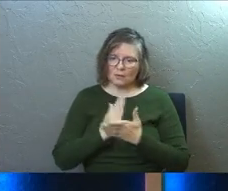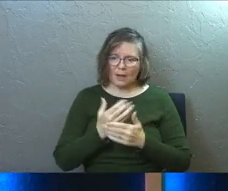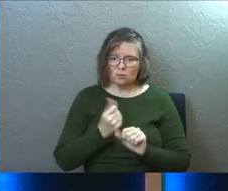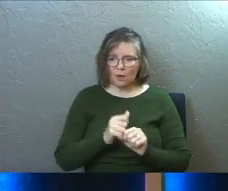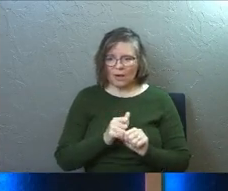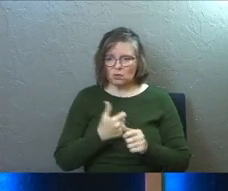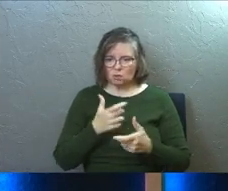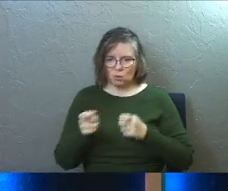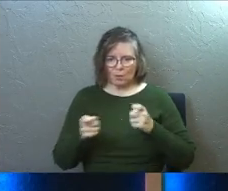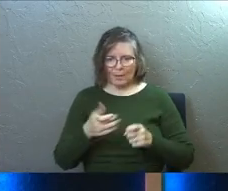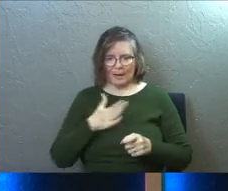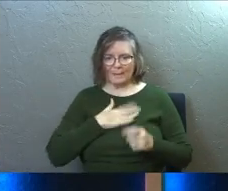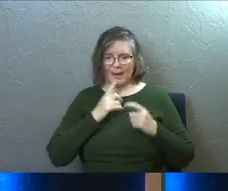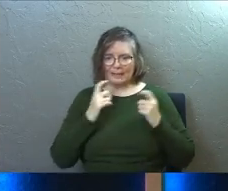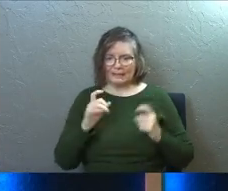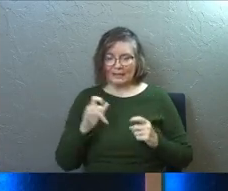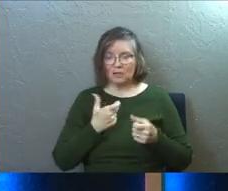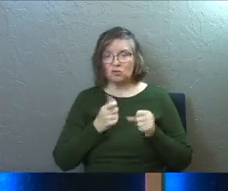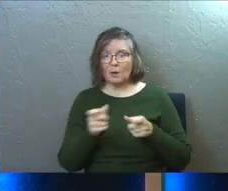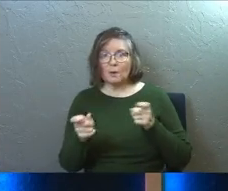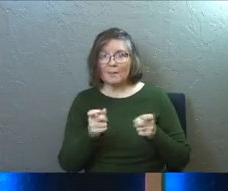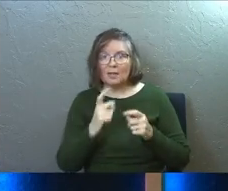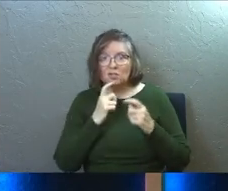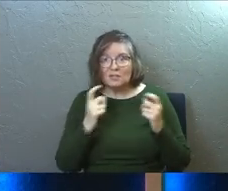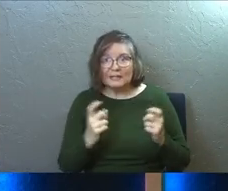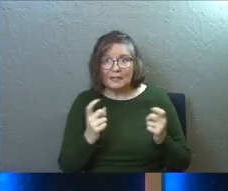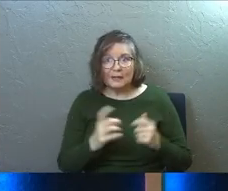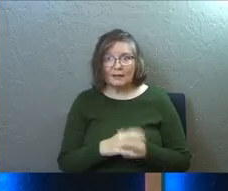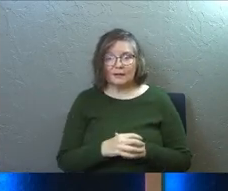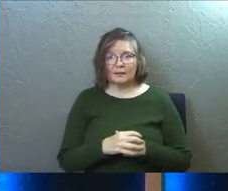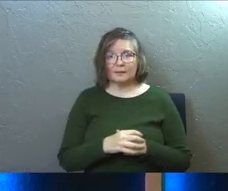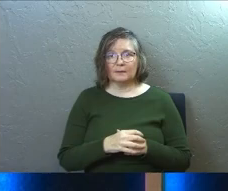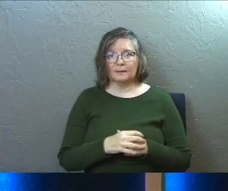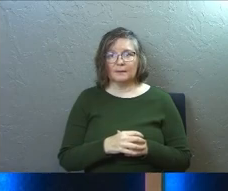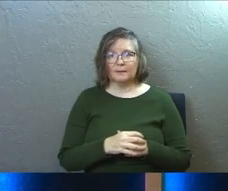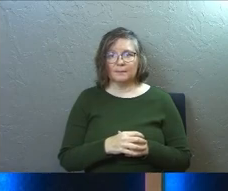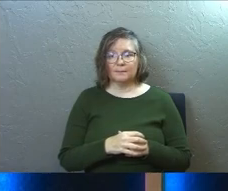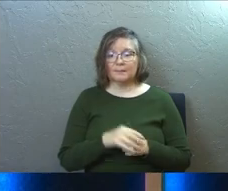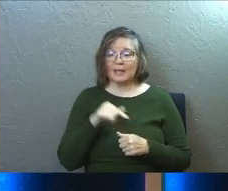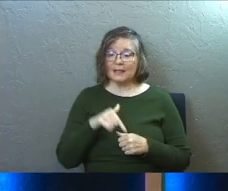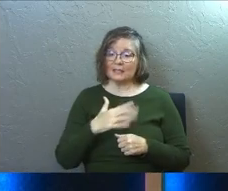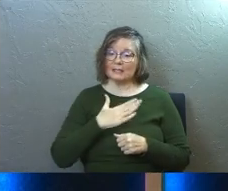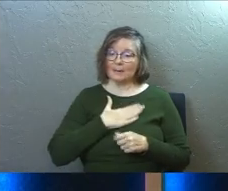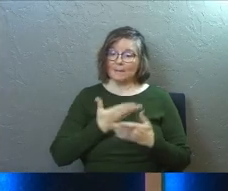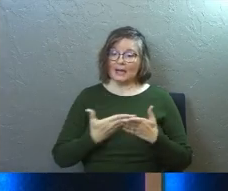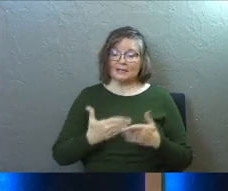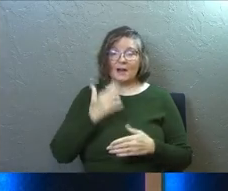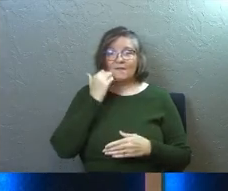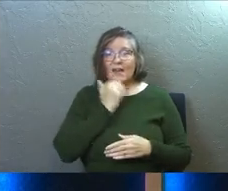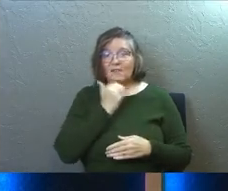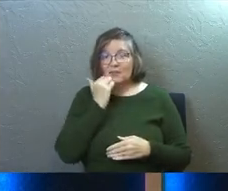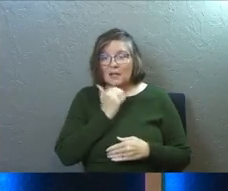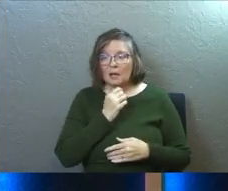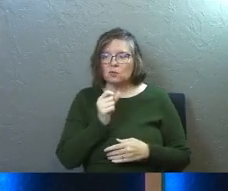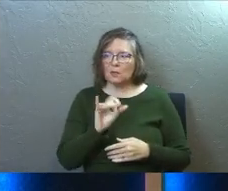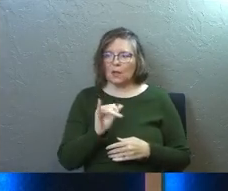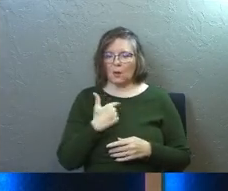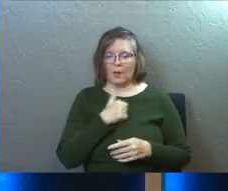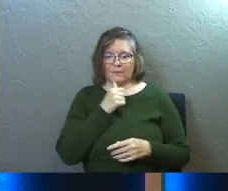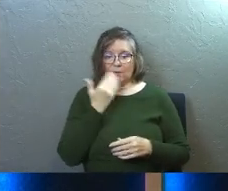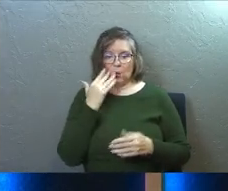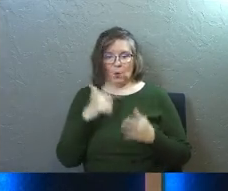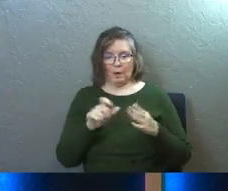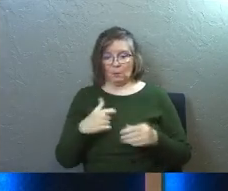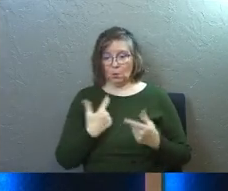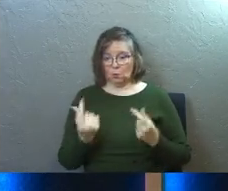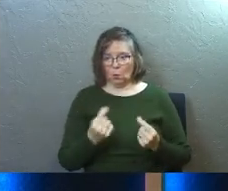stop trying to manage my sin. Like you're trying to manage your sin. And this is my stuff every day. So you're like, well, I don't